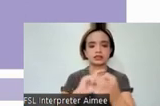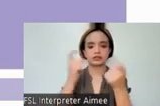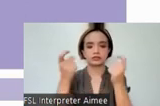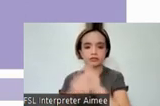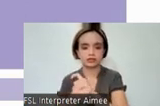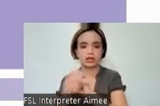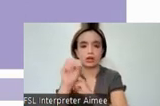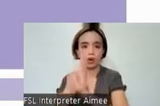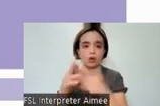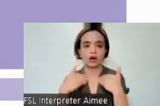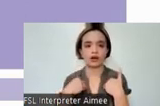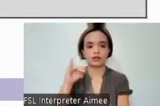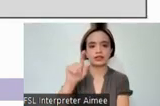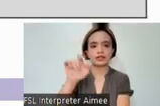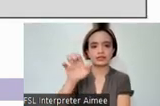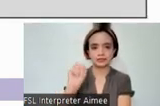or put them in an item bound.